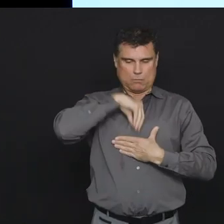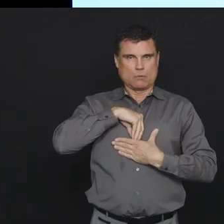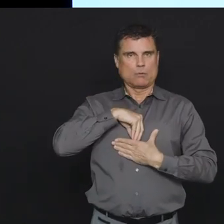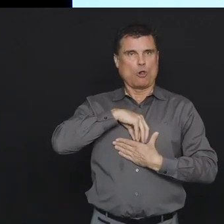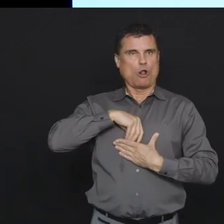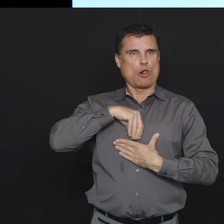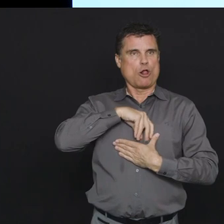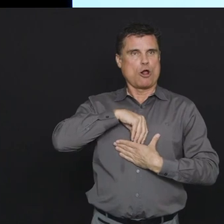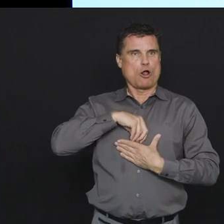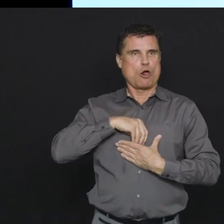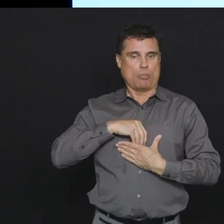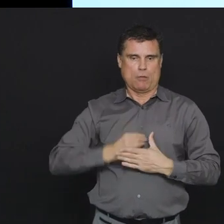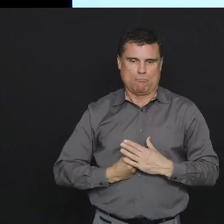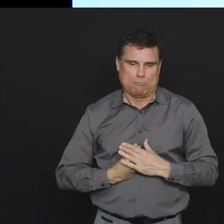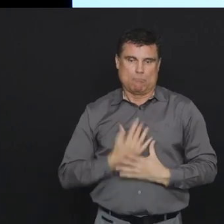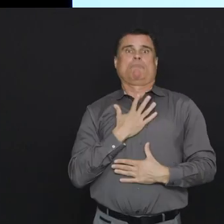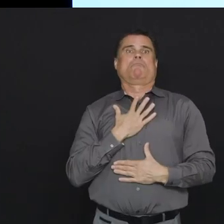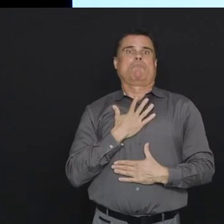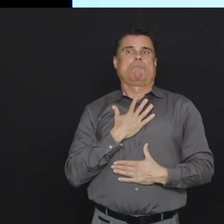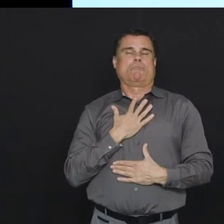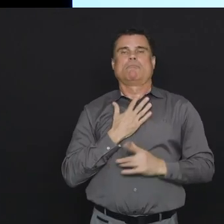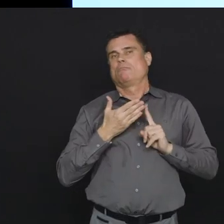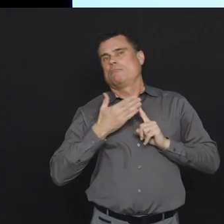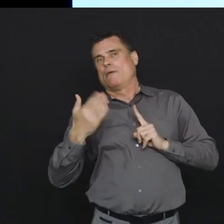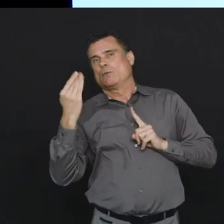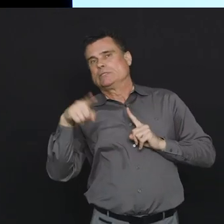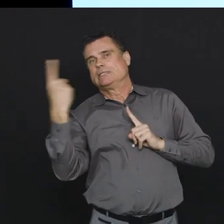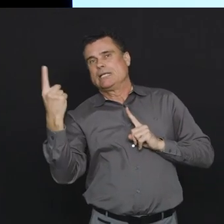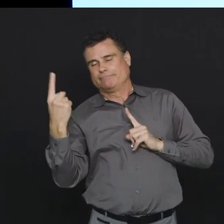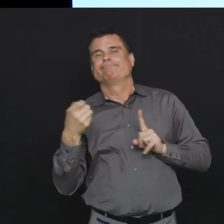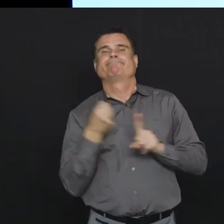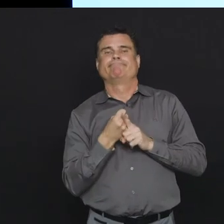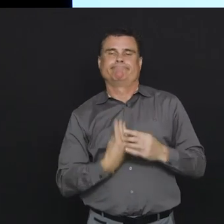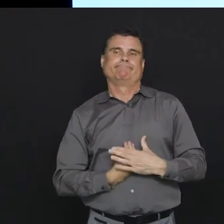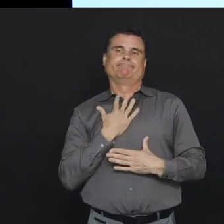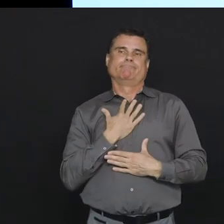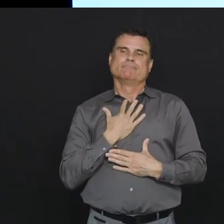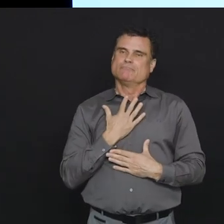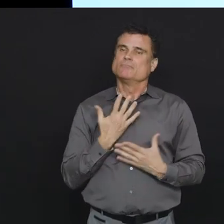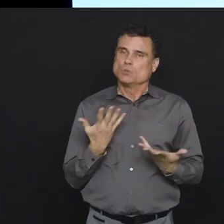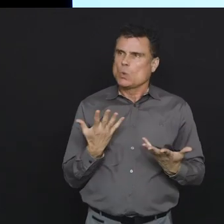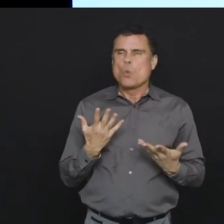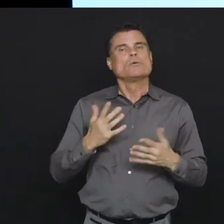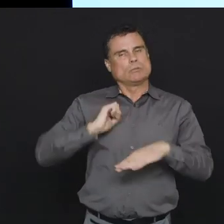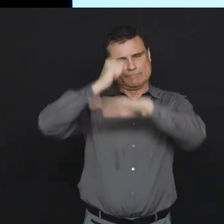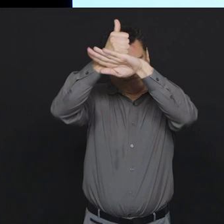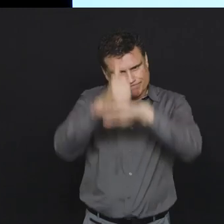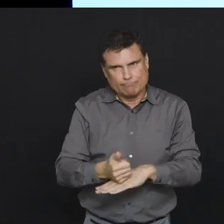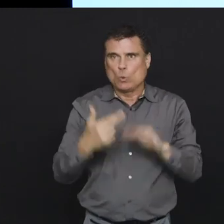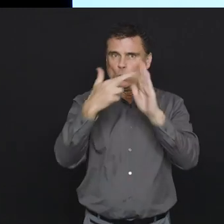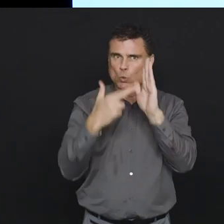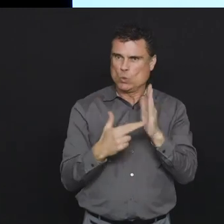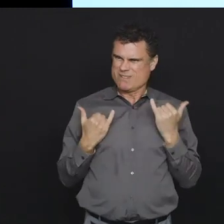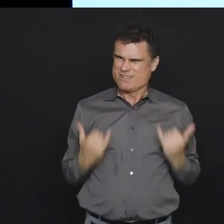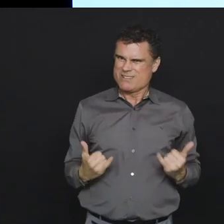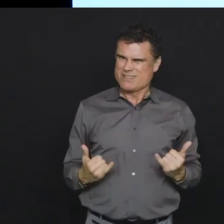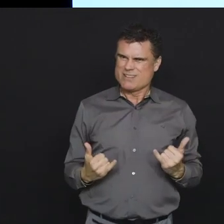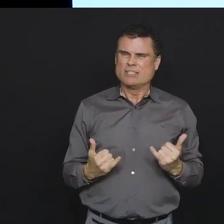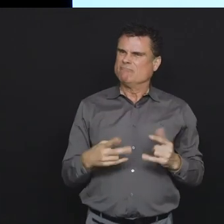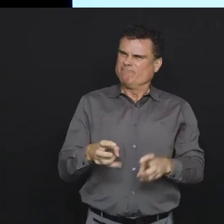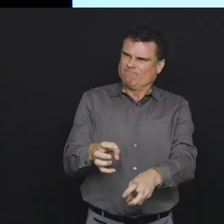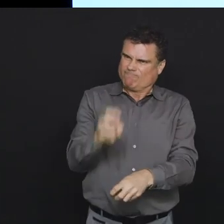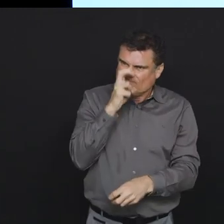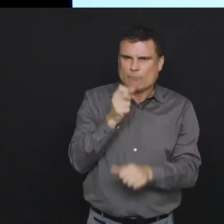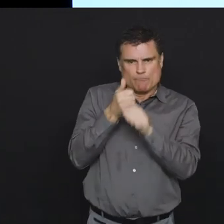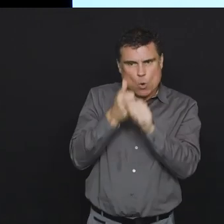people becoming ill. What these important measures that we have put in place that all of us need to to